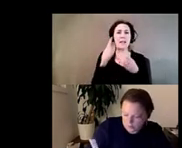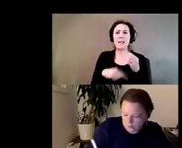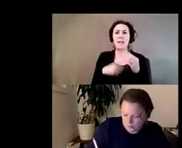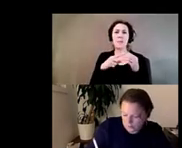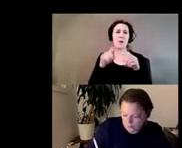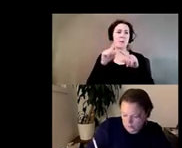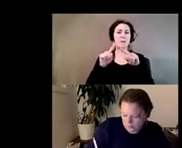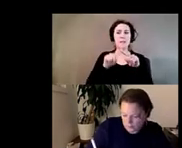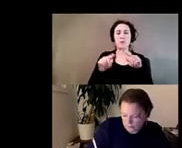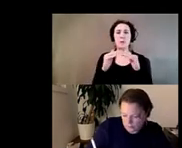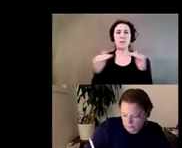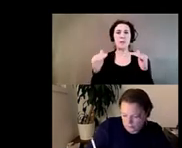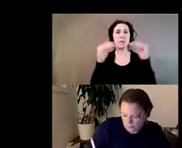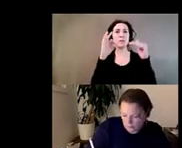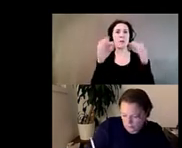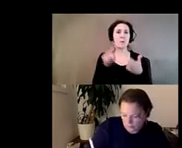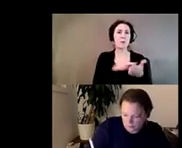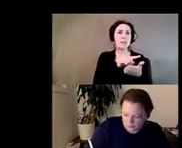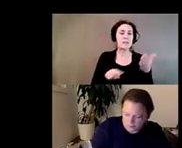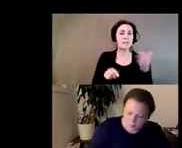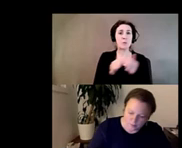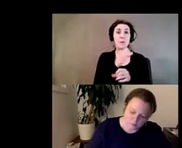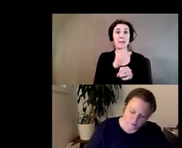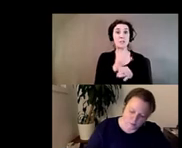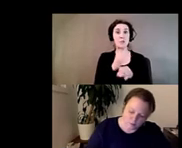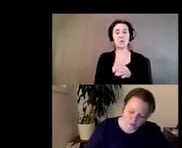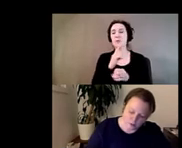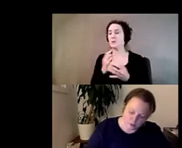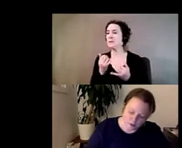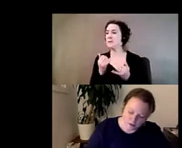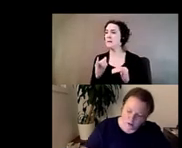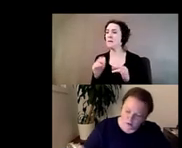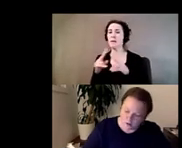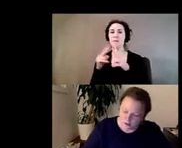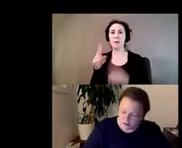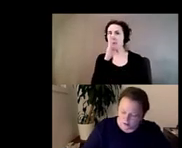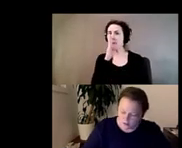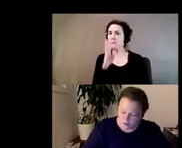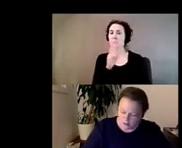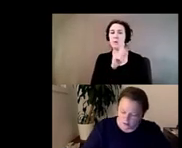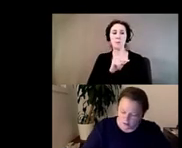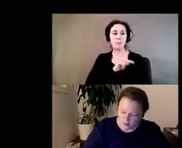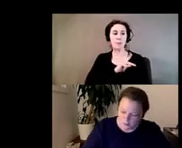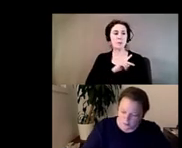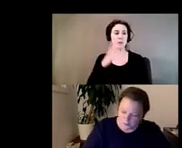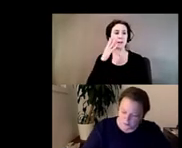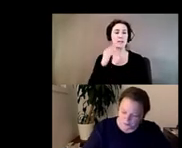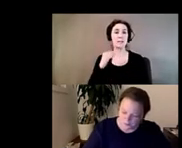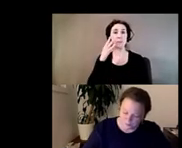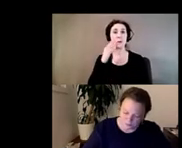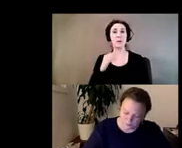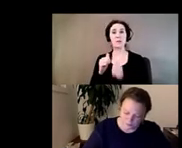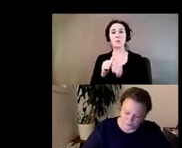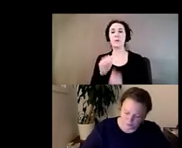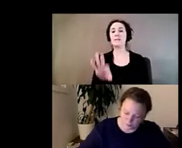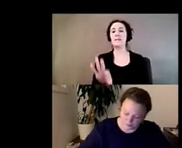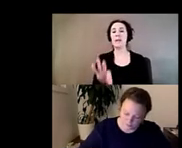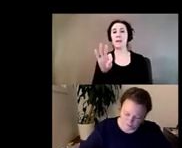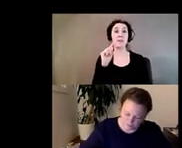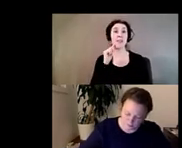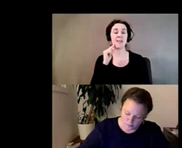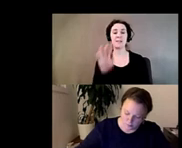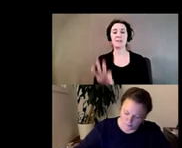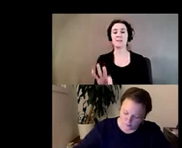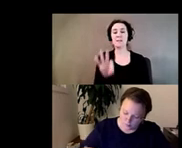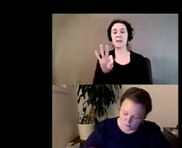criticism about the institution there's still a very personal direct experience with taking that piece of candy almost like a